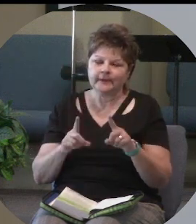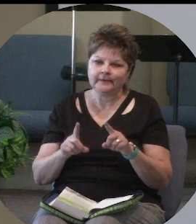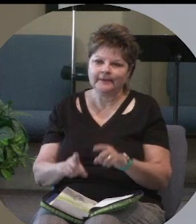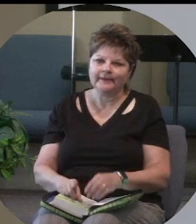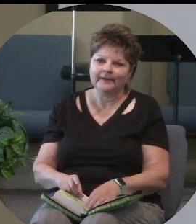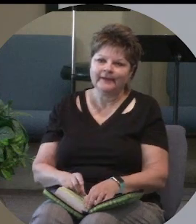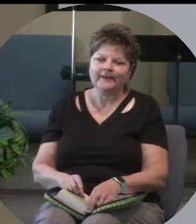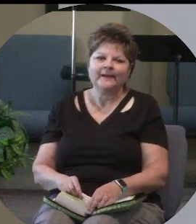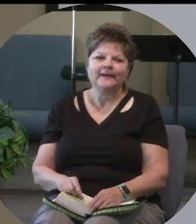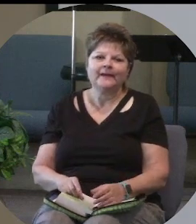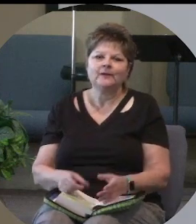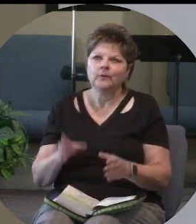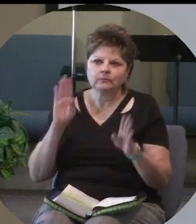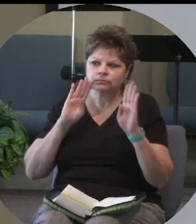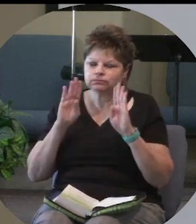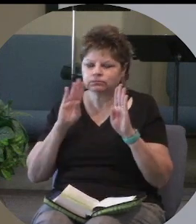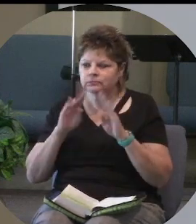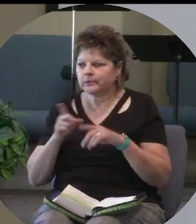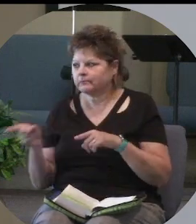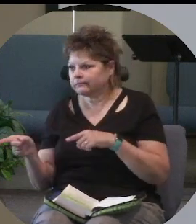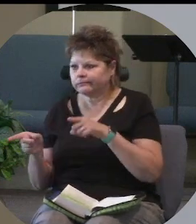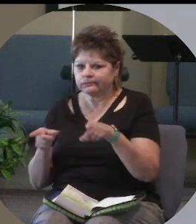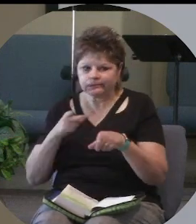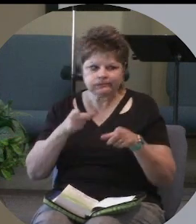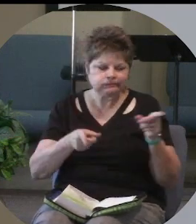and we're worried about this, that, or the other.